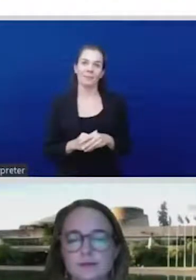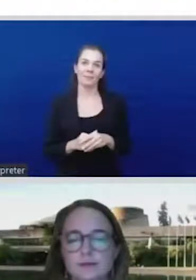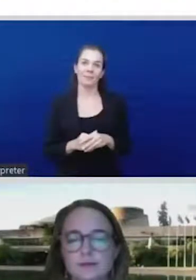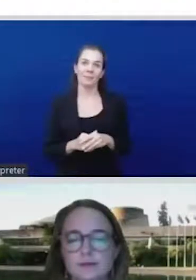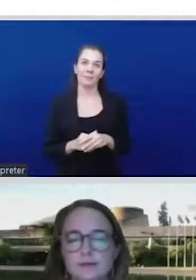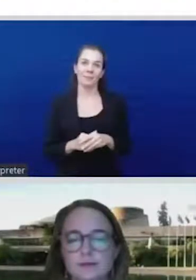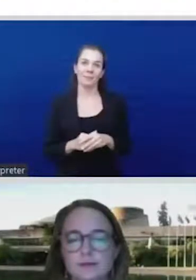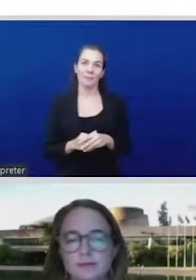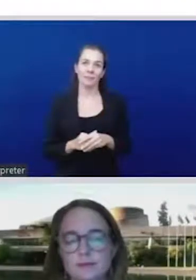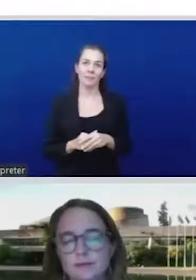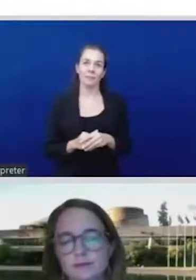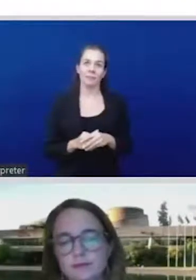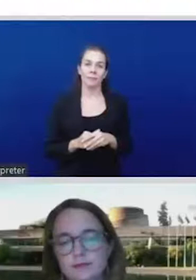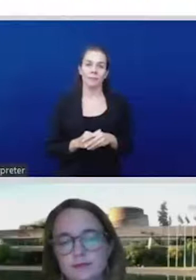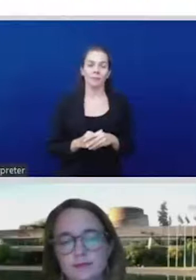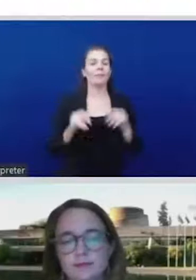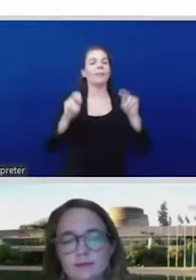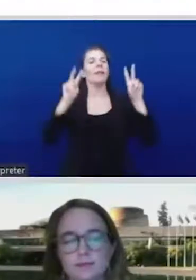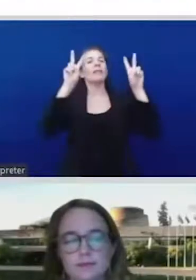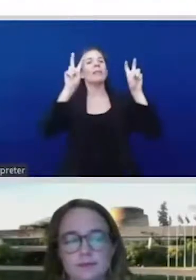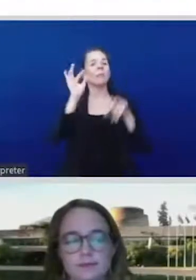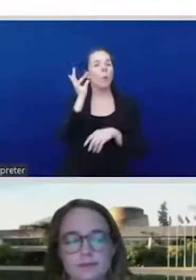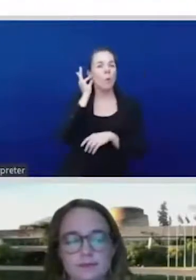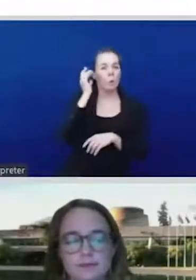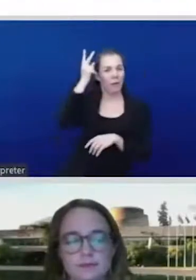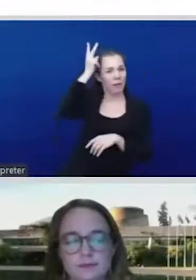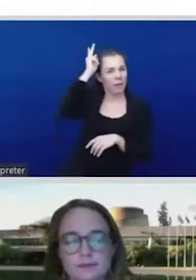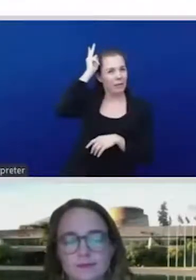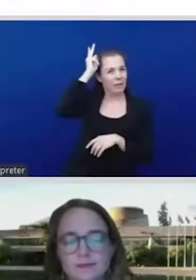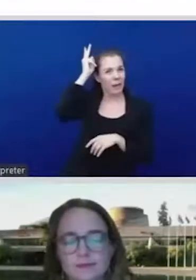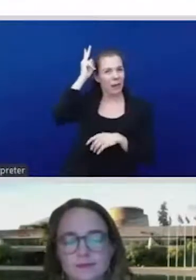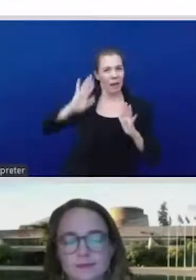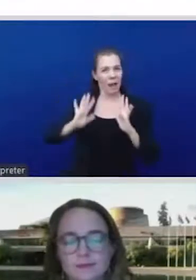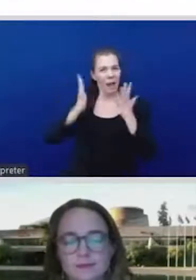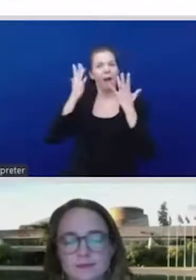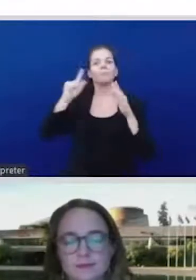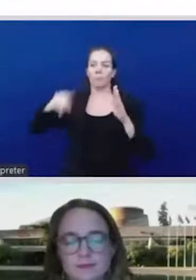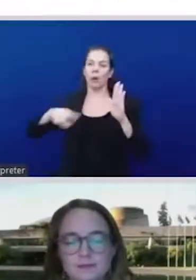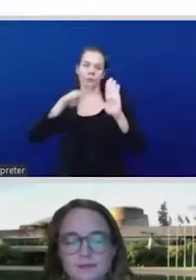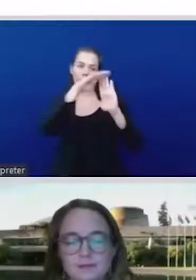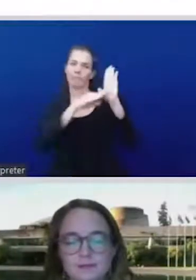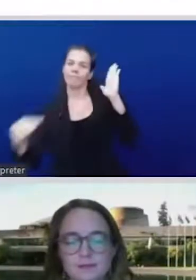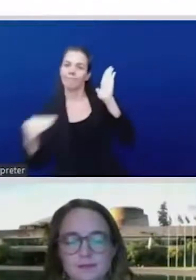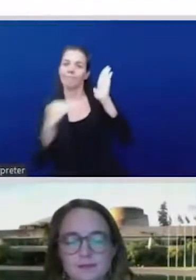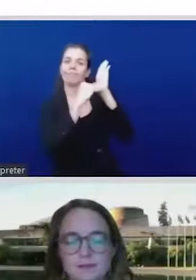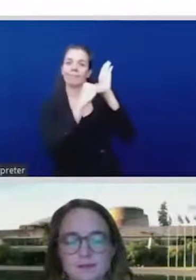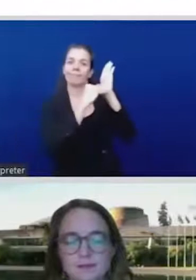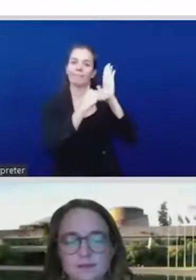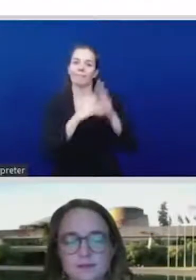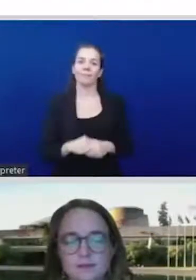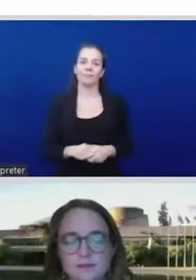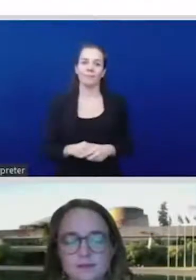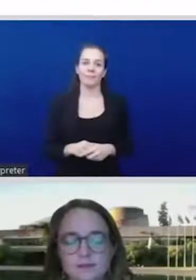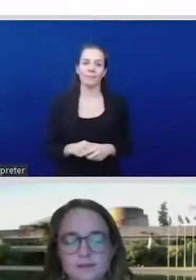Goss, I don't know if you remember, but long, long time ago, we were under a different crisis in